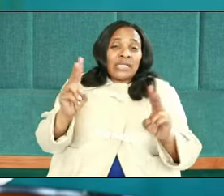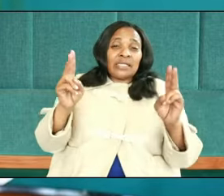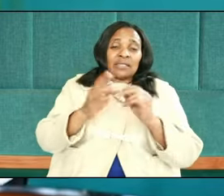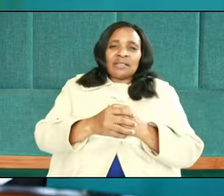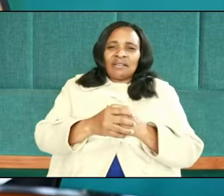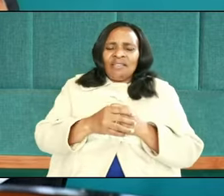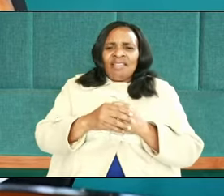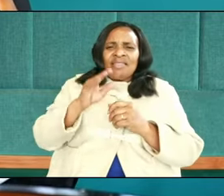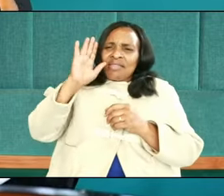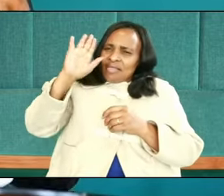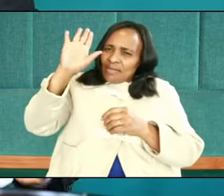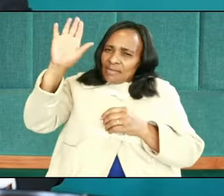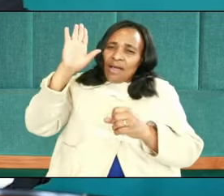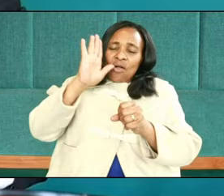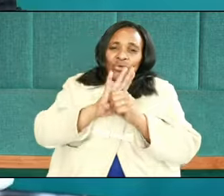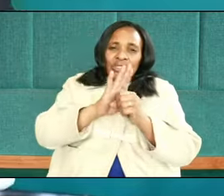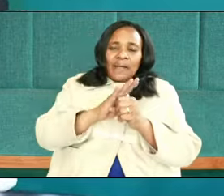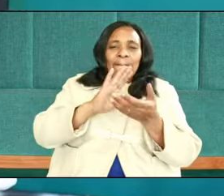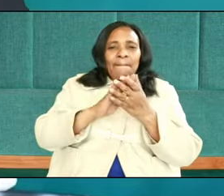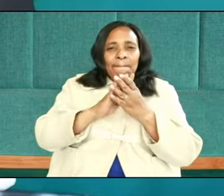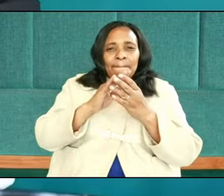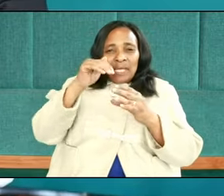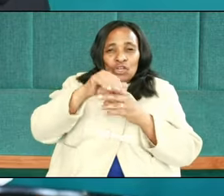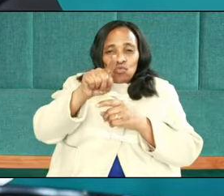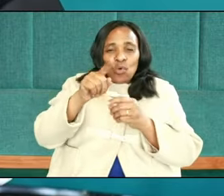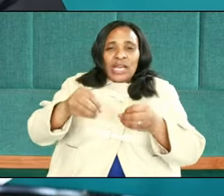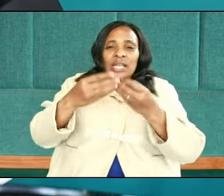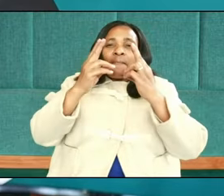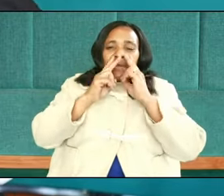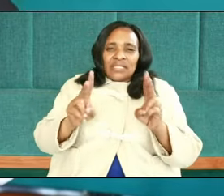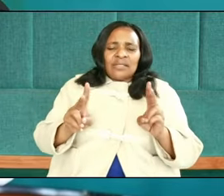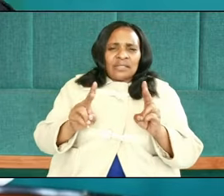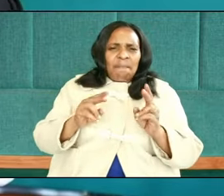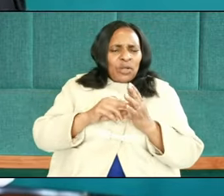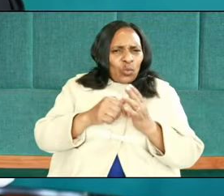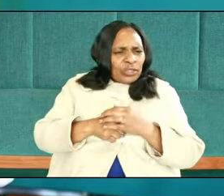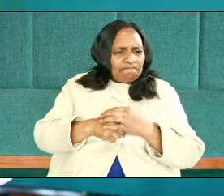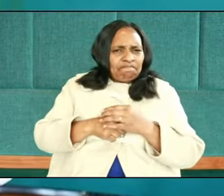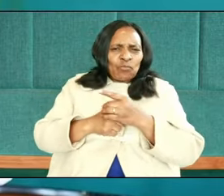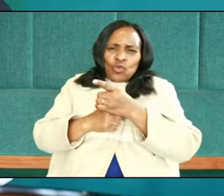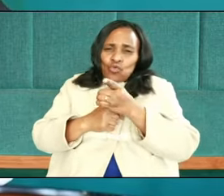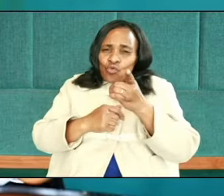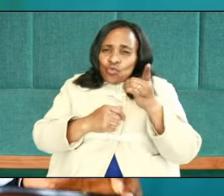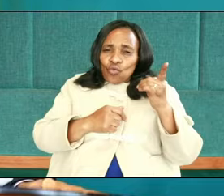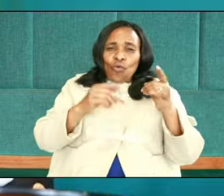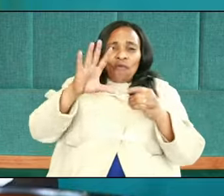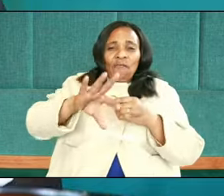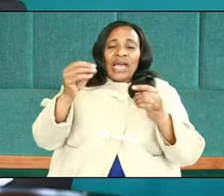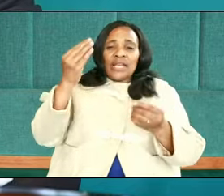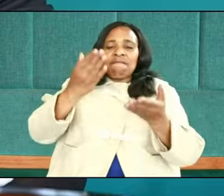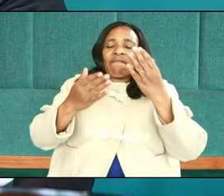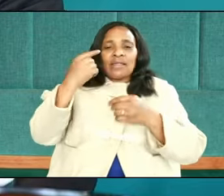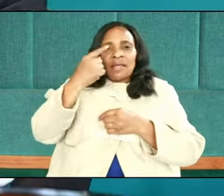His continence upon you and give you peace. In other words, may you find favor in the